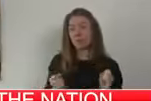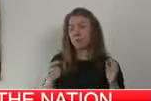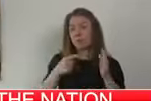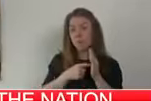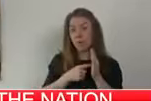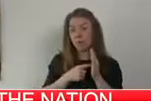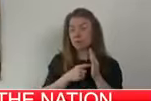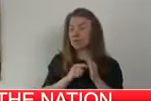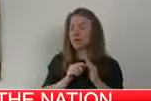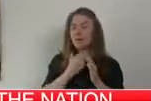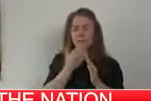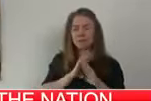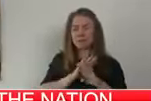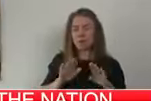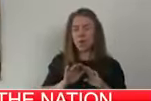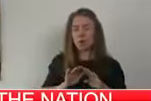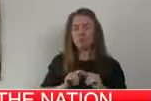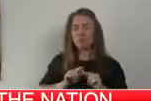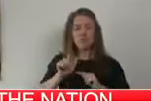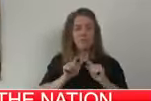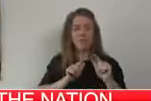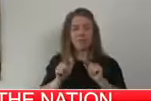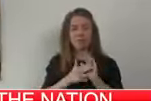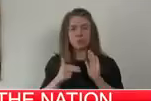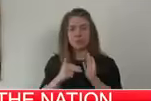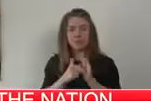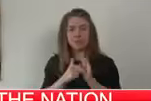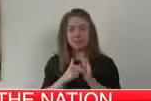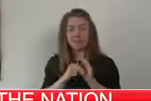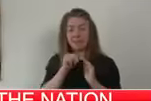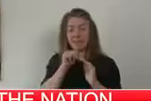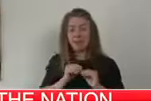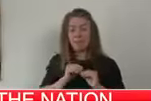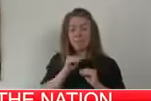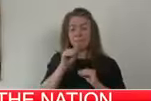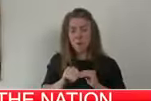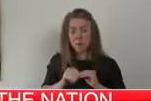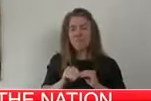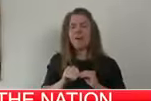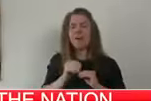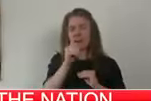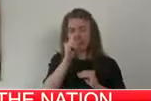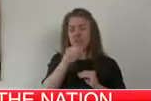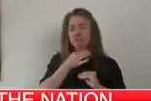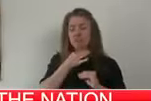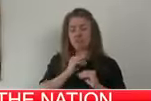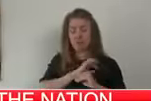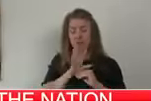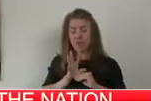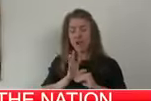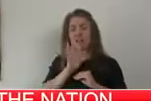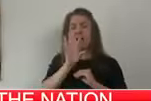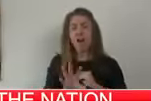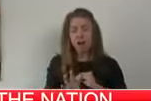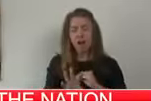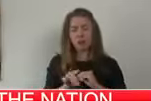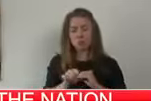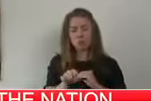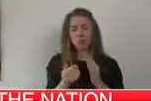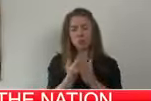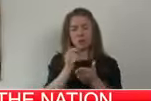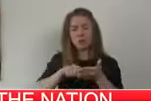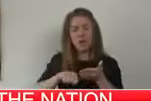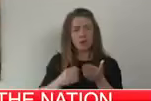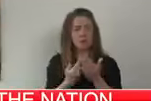domestic travel. Every unnecessary movement gives COVID-19 a chance to spread. Now